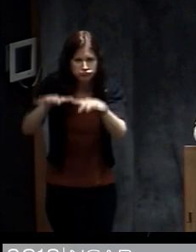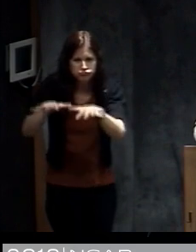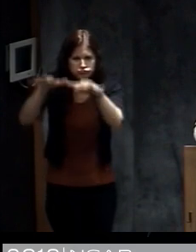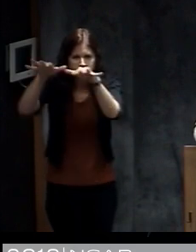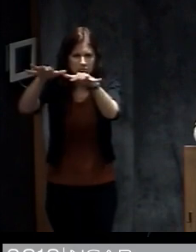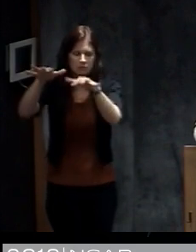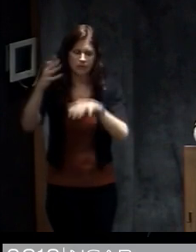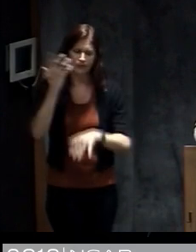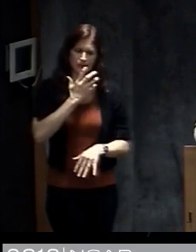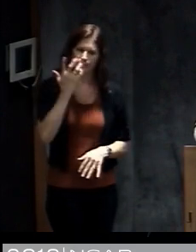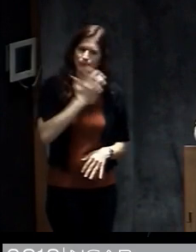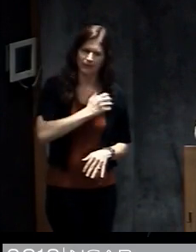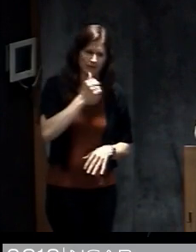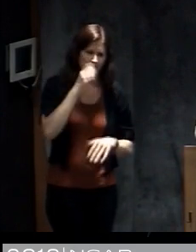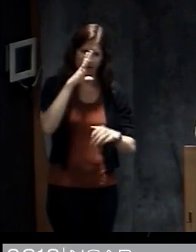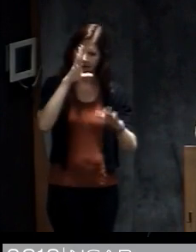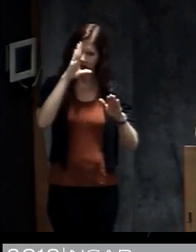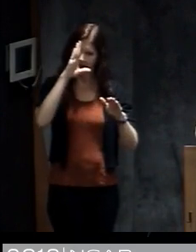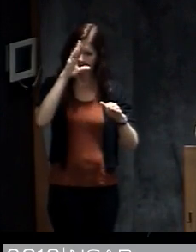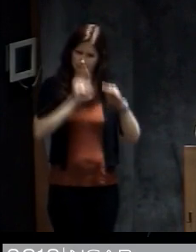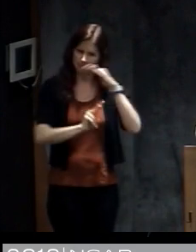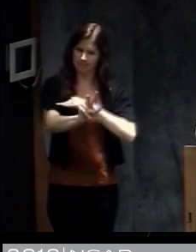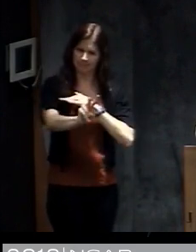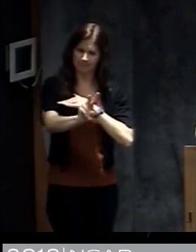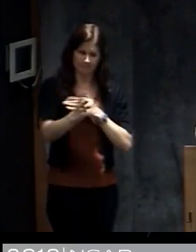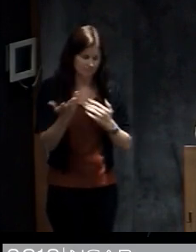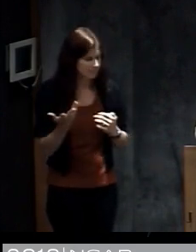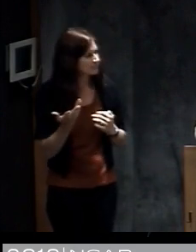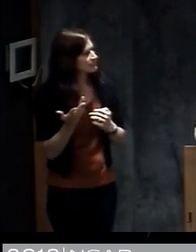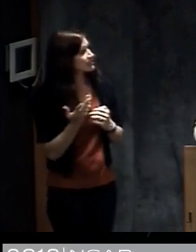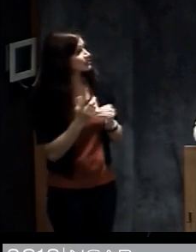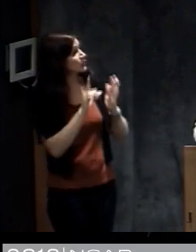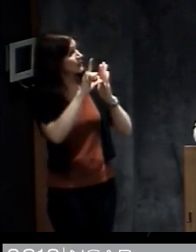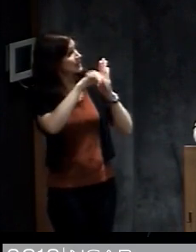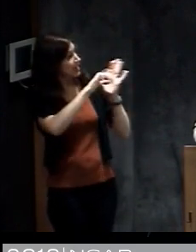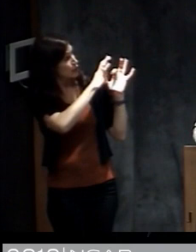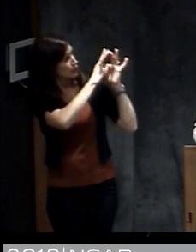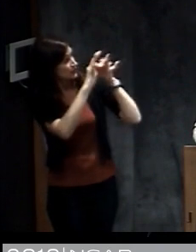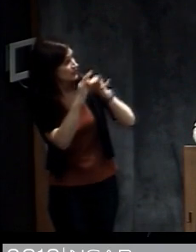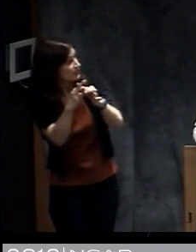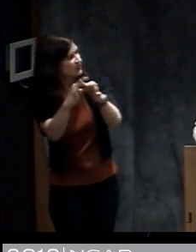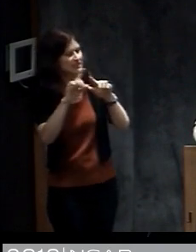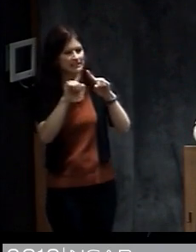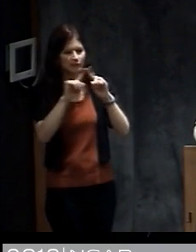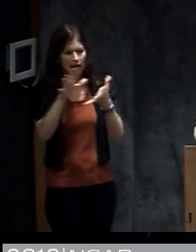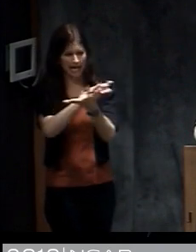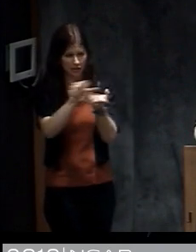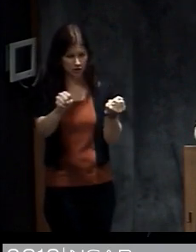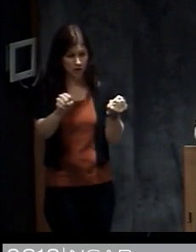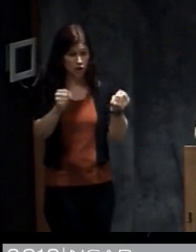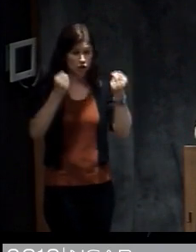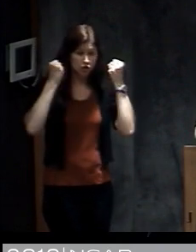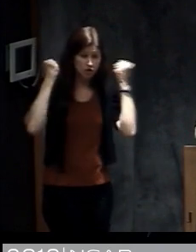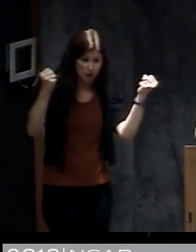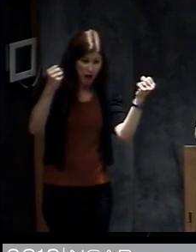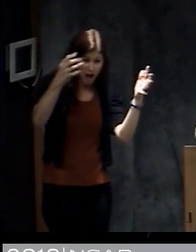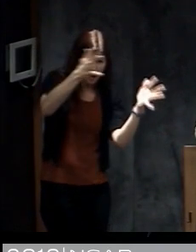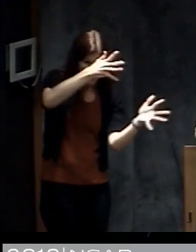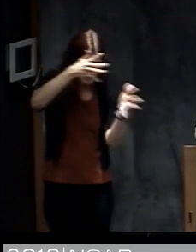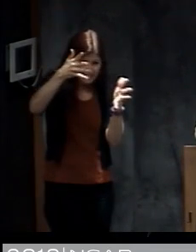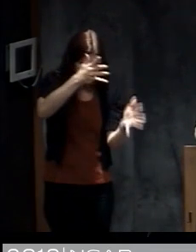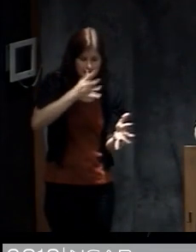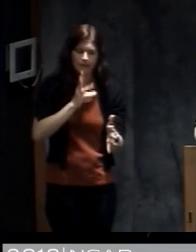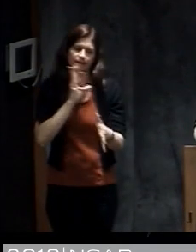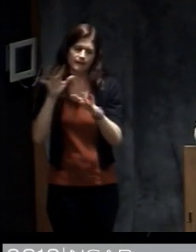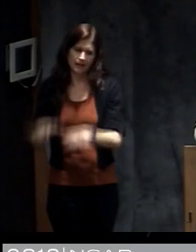And this is the storm surge which I'll talk about later that comes in with the storm. So these different hazards the strong winds as well as the flooding that comes with a